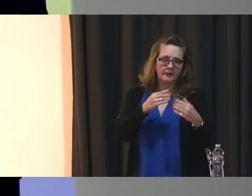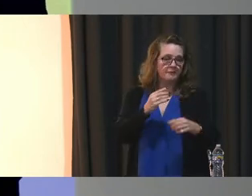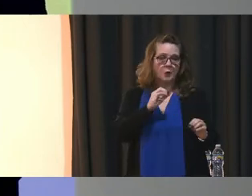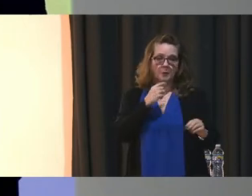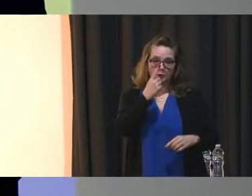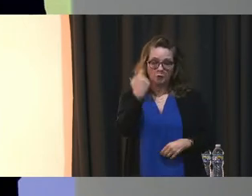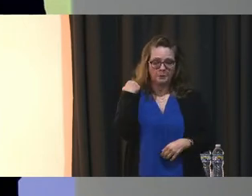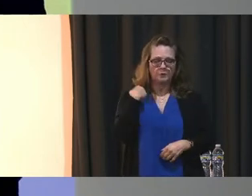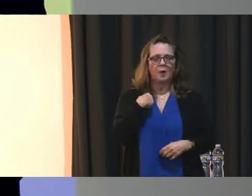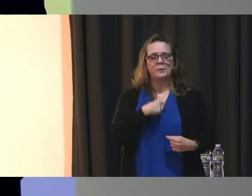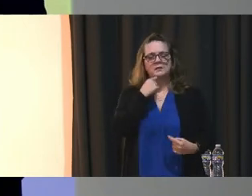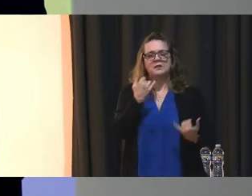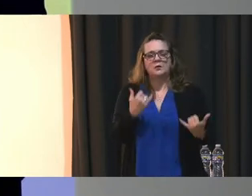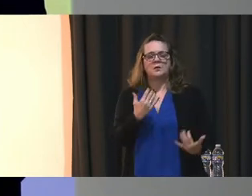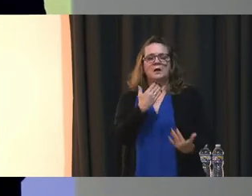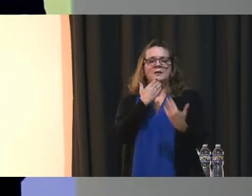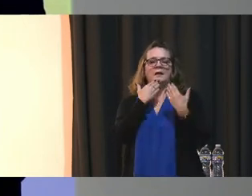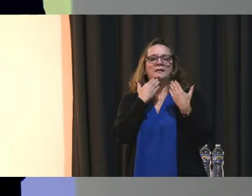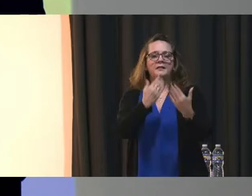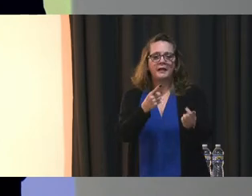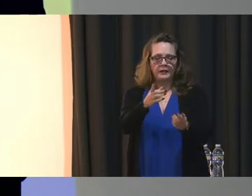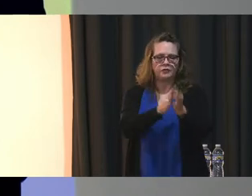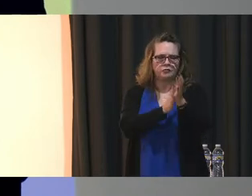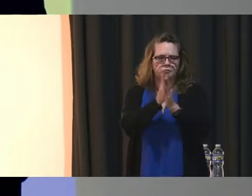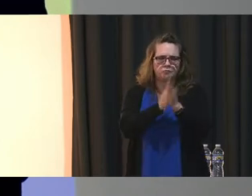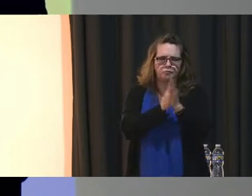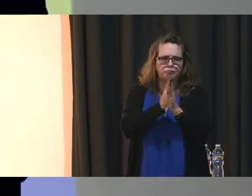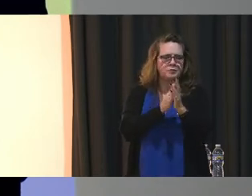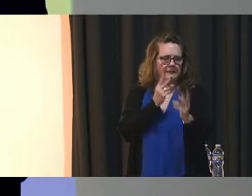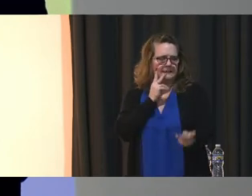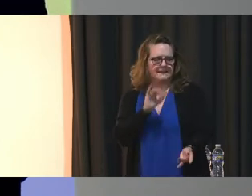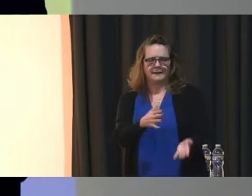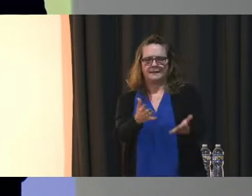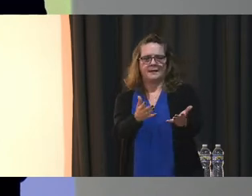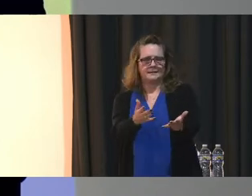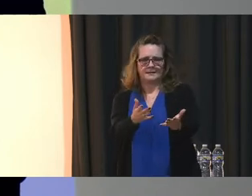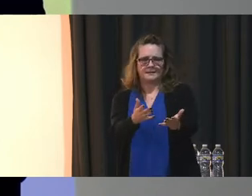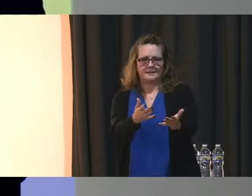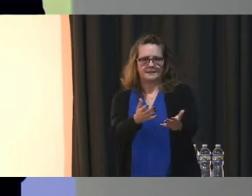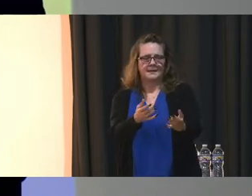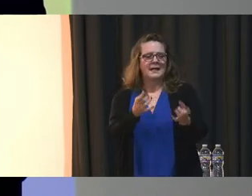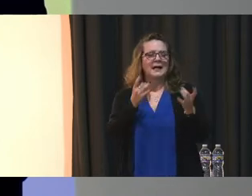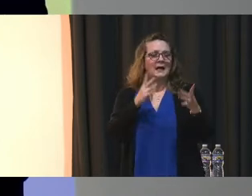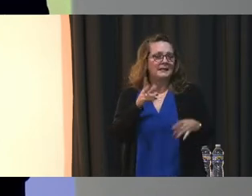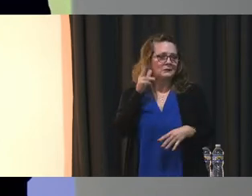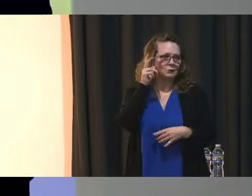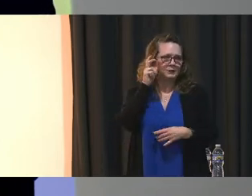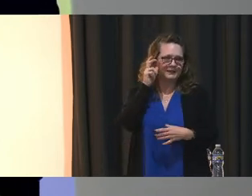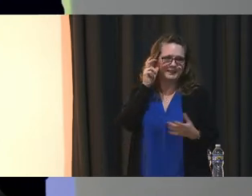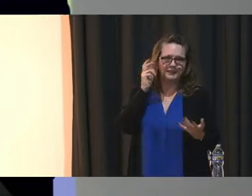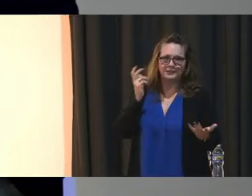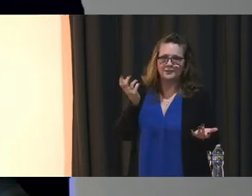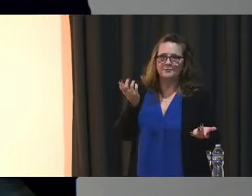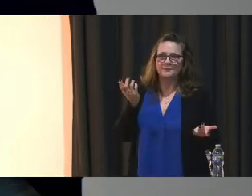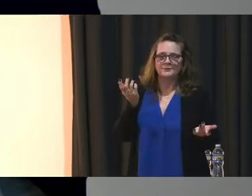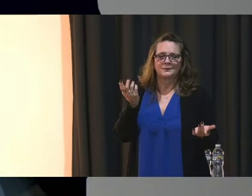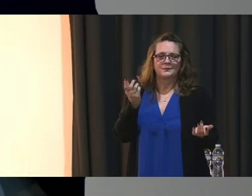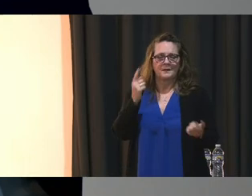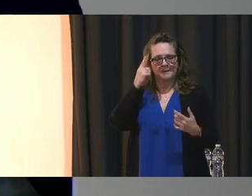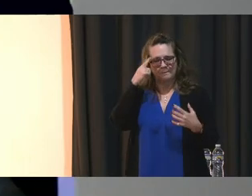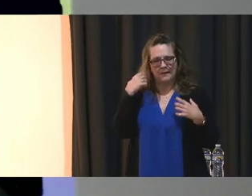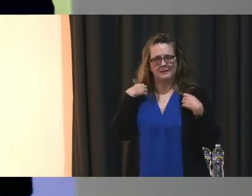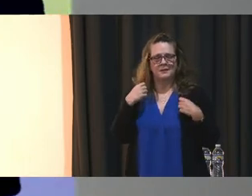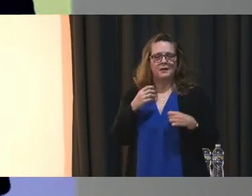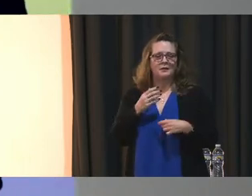because it's obvious that the passion bleeds through you. I hate to hear that the mental health